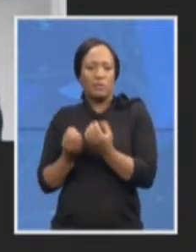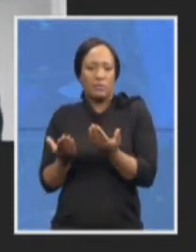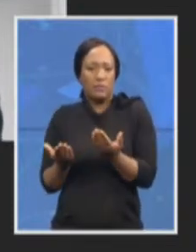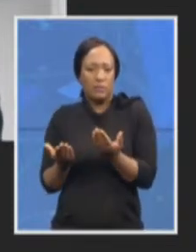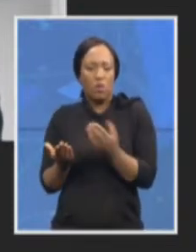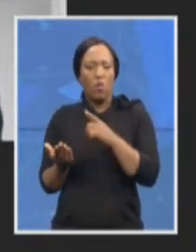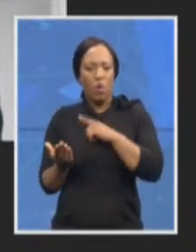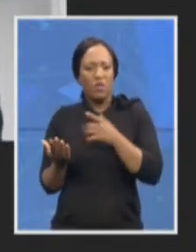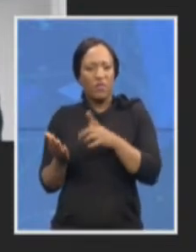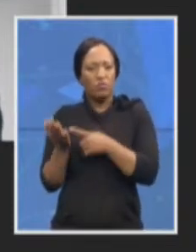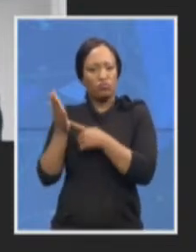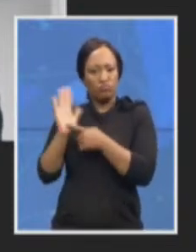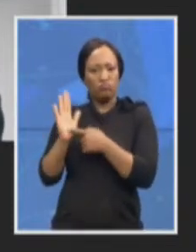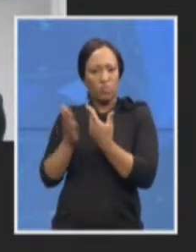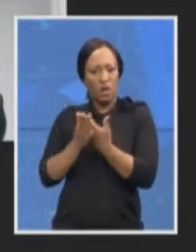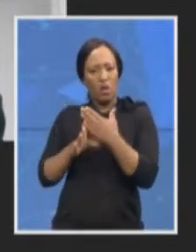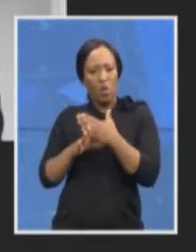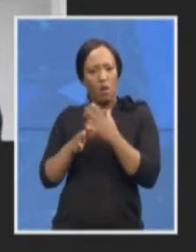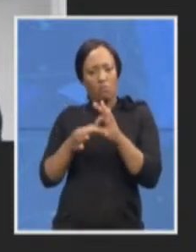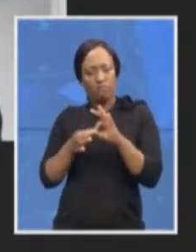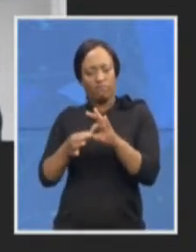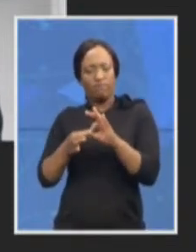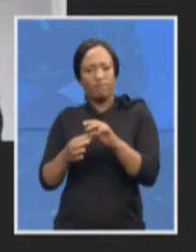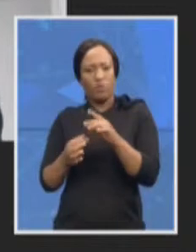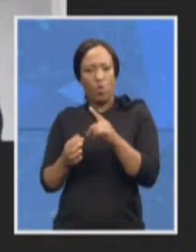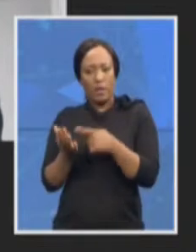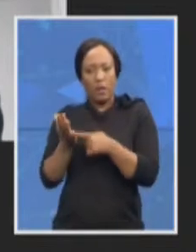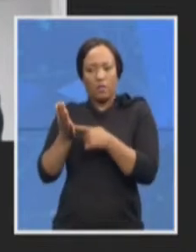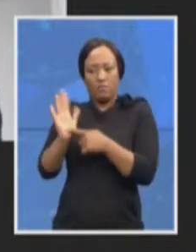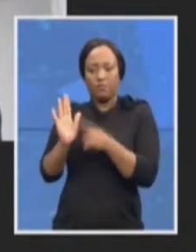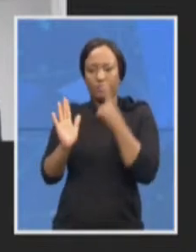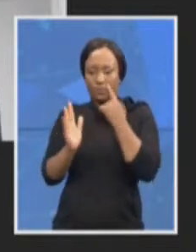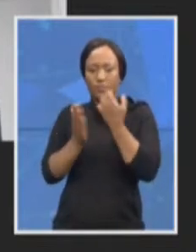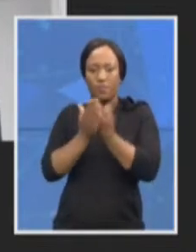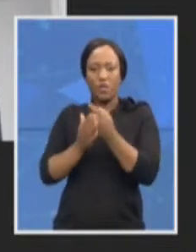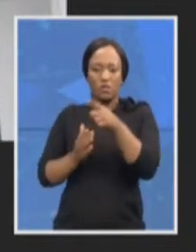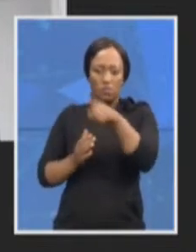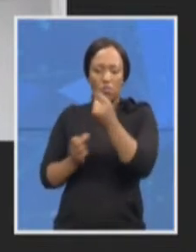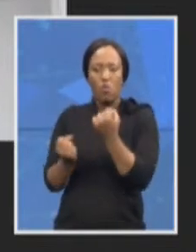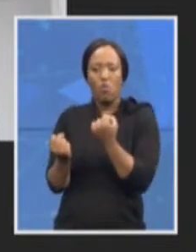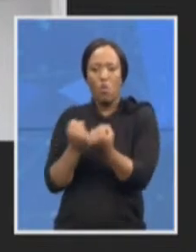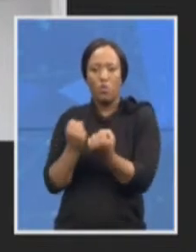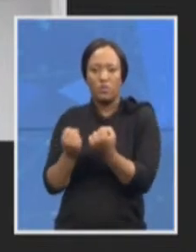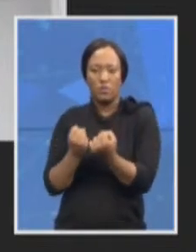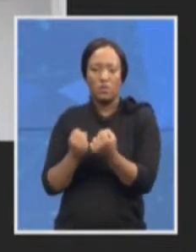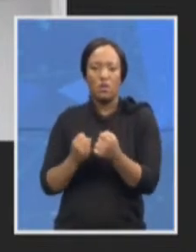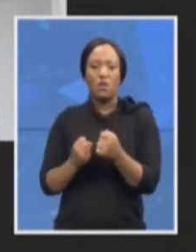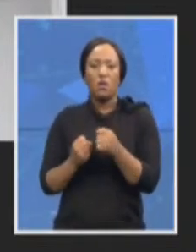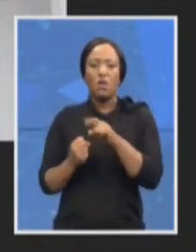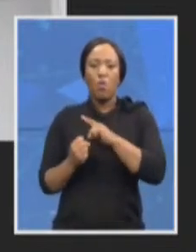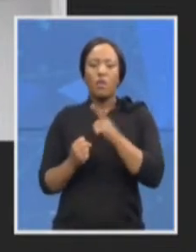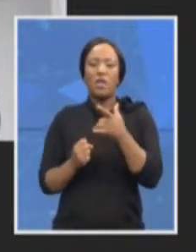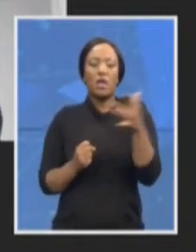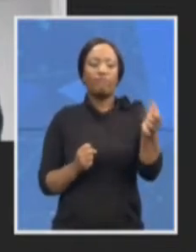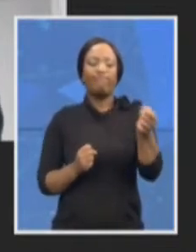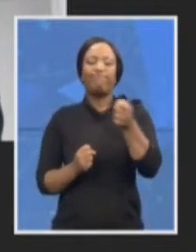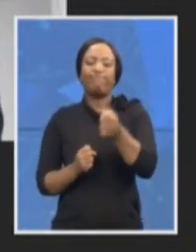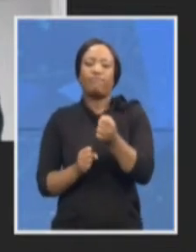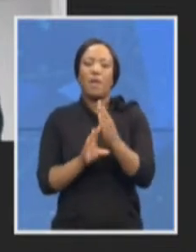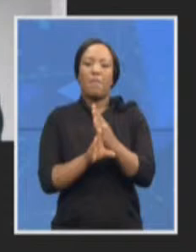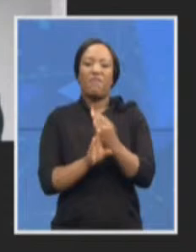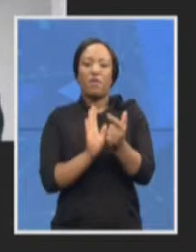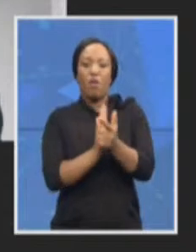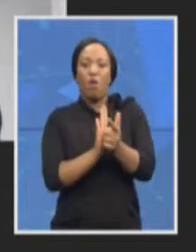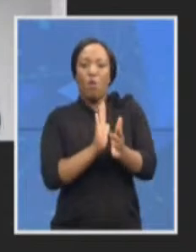produce evidence to take matters to court and instead pursue private prosecutions because at this point